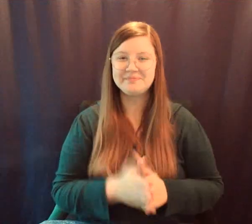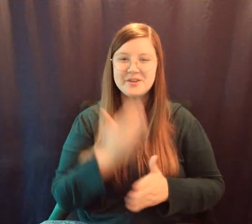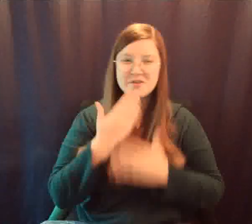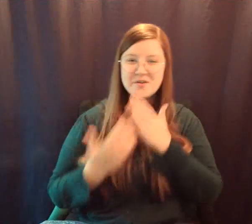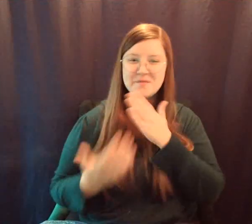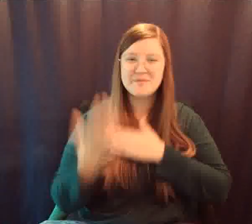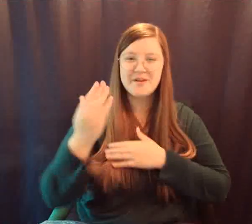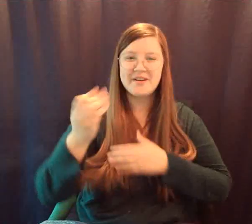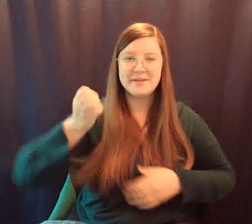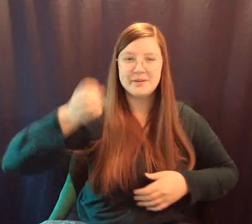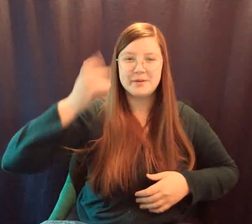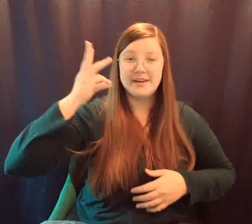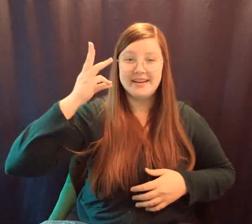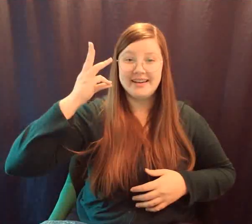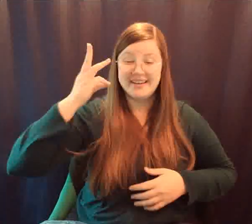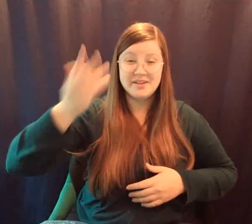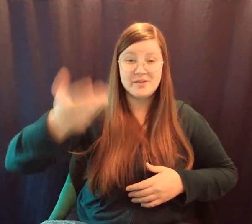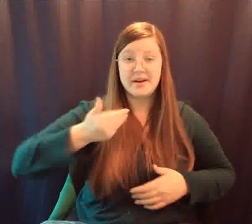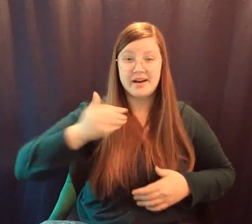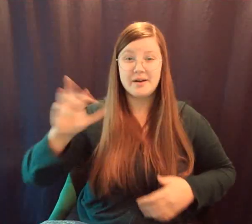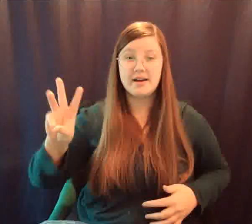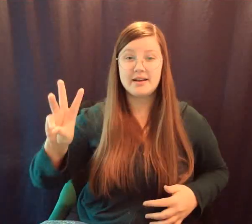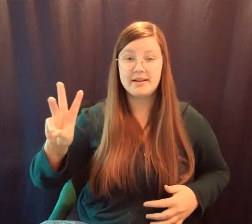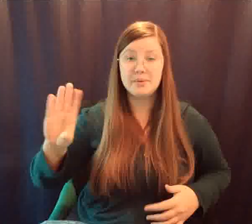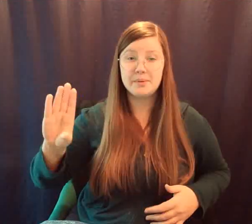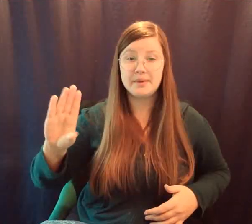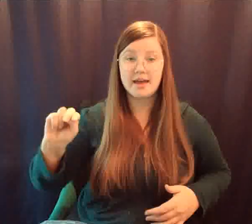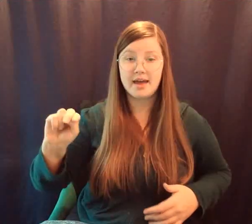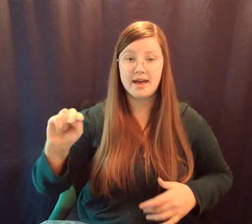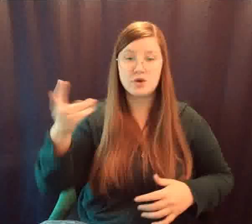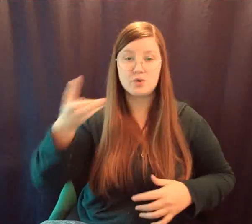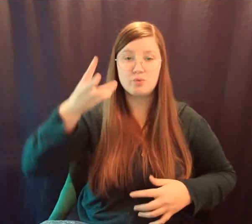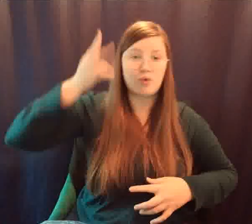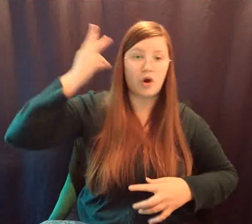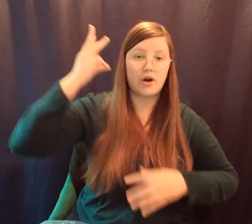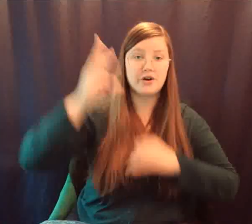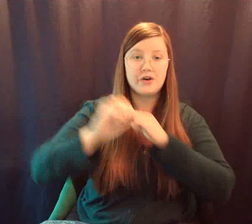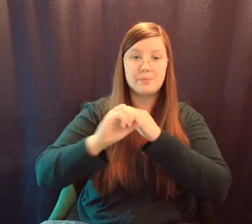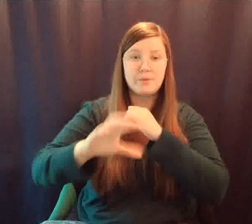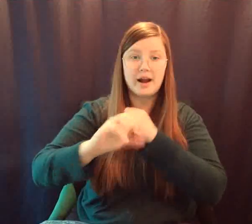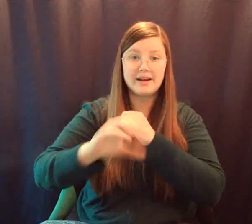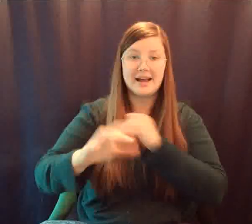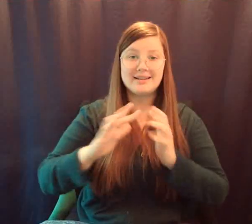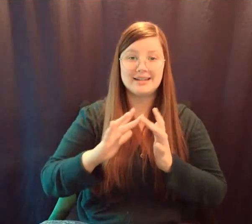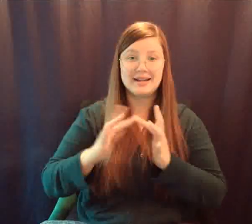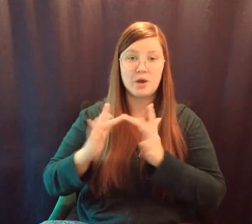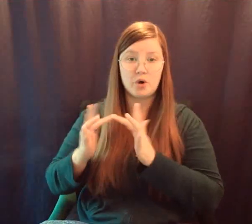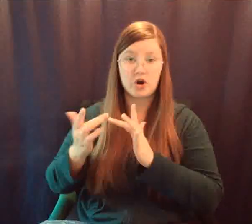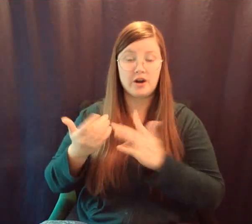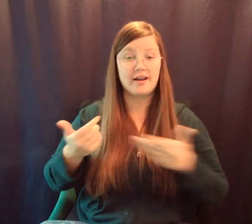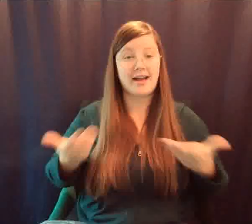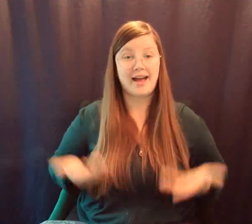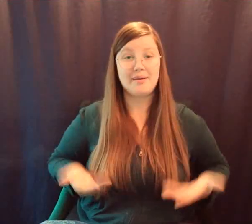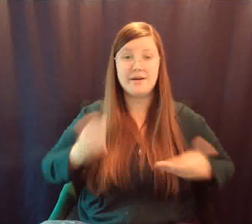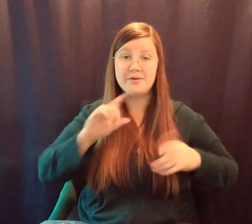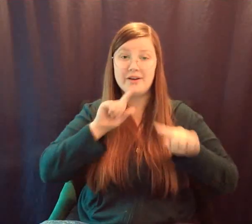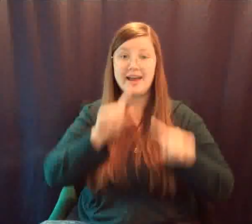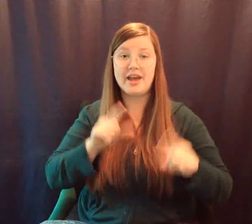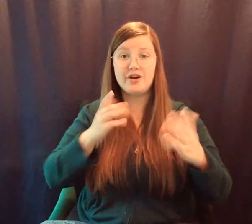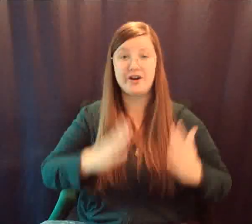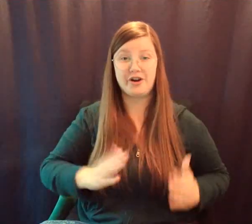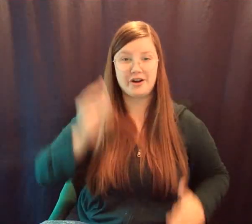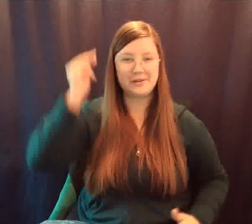Good morning, Edmunds Woodway, and welcome to the WBN, Warrior Broadcasting Network. I'm your anchor, Mr. Mint.